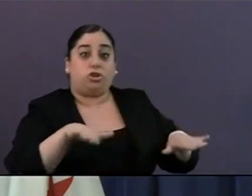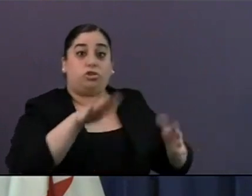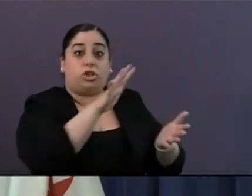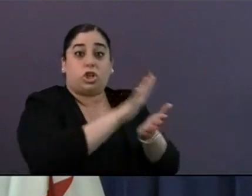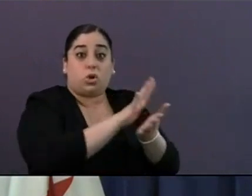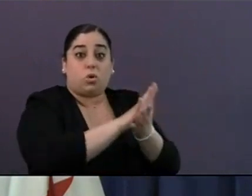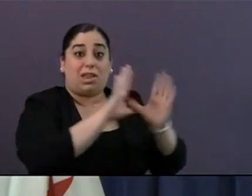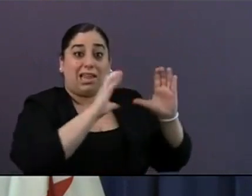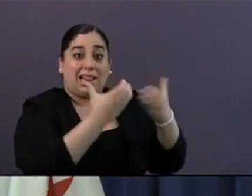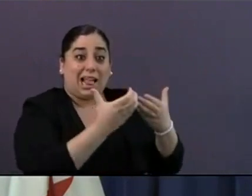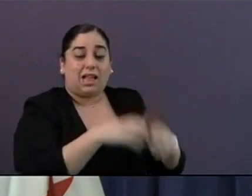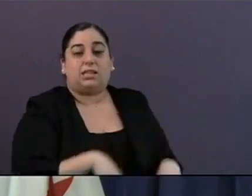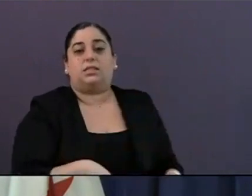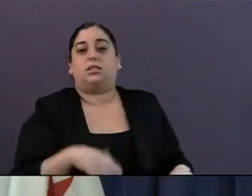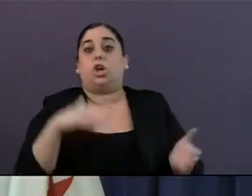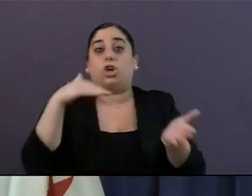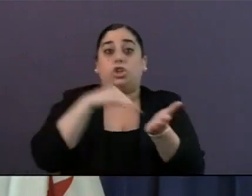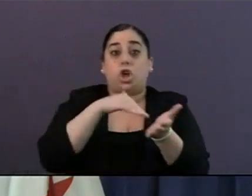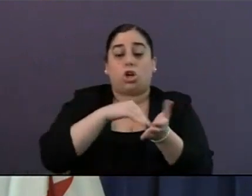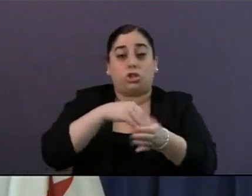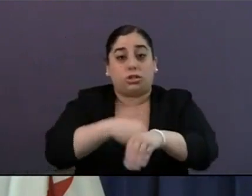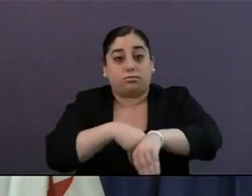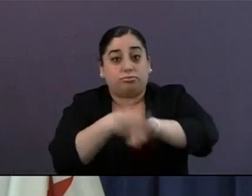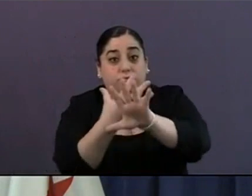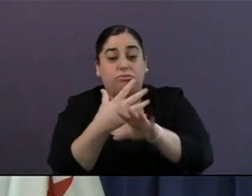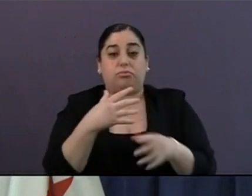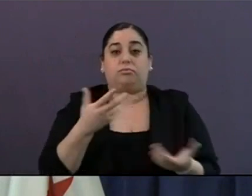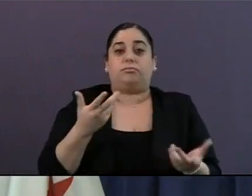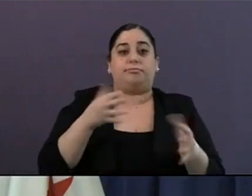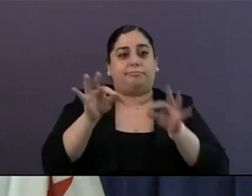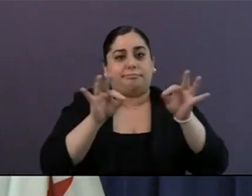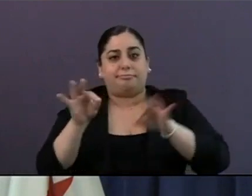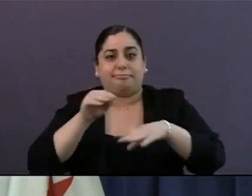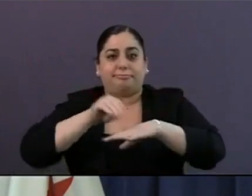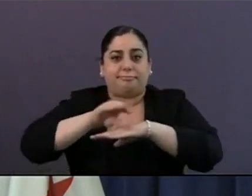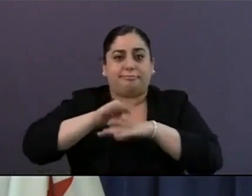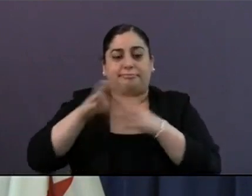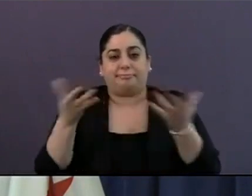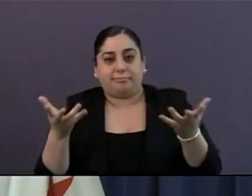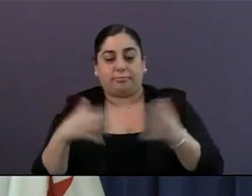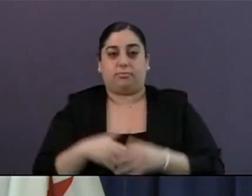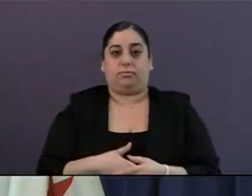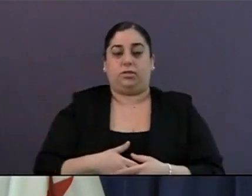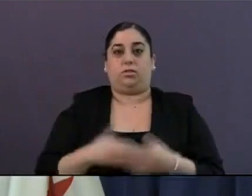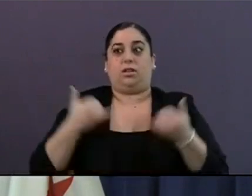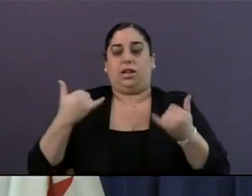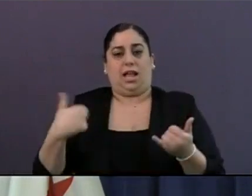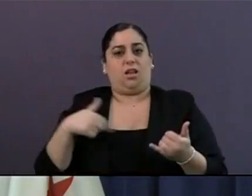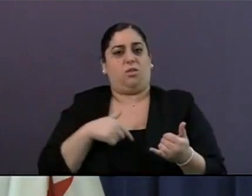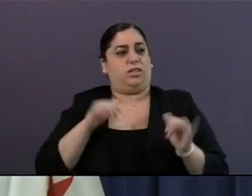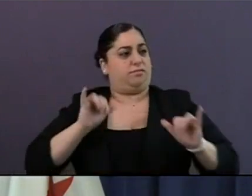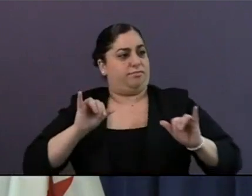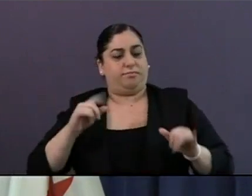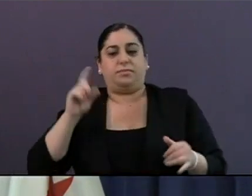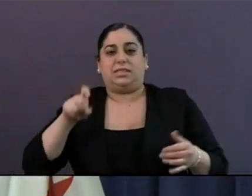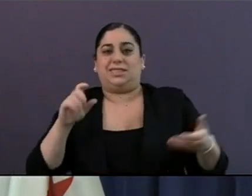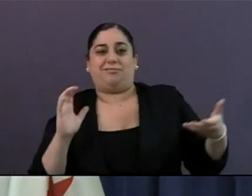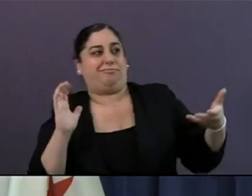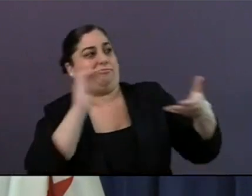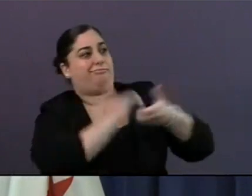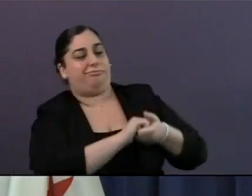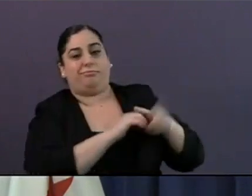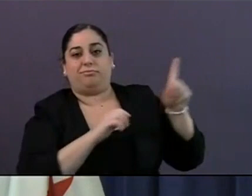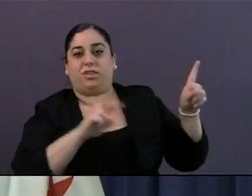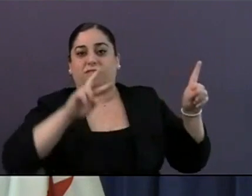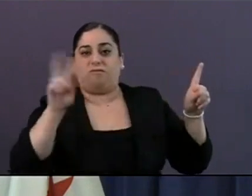is a game-changer, and it's possible because of our corporate partner, Verizon. San Diego is among a small handful